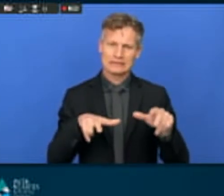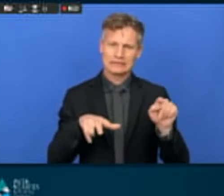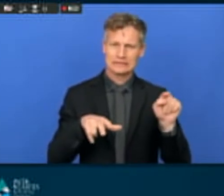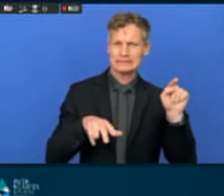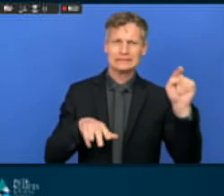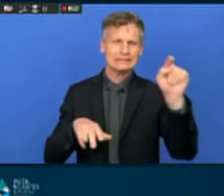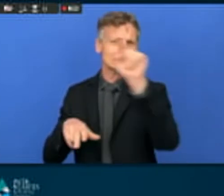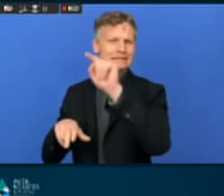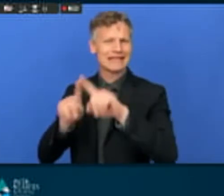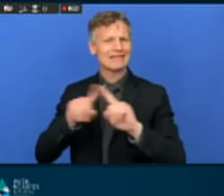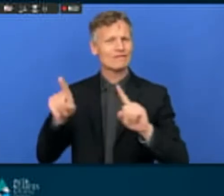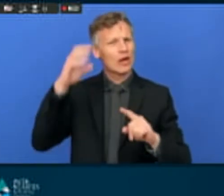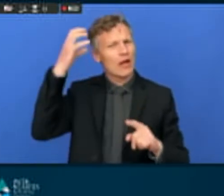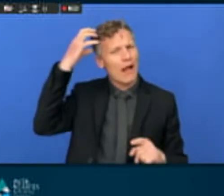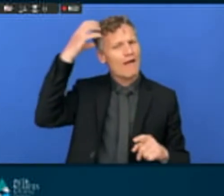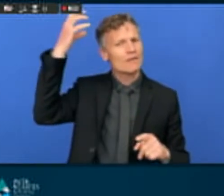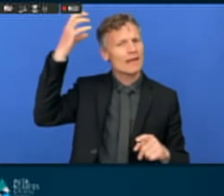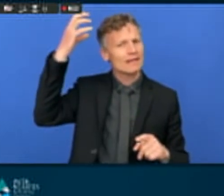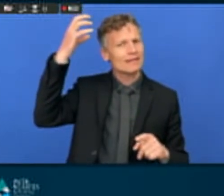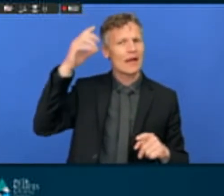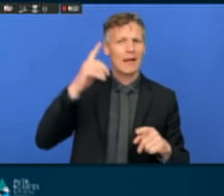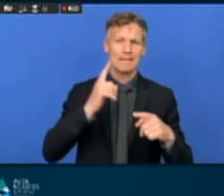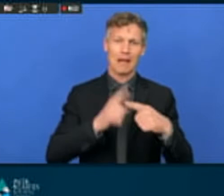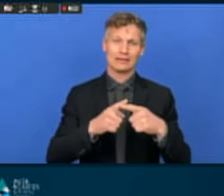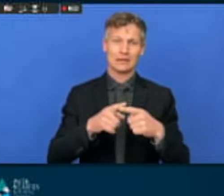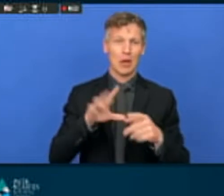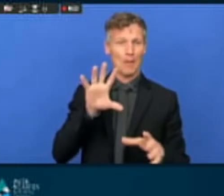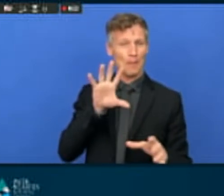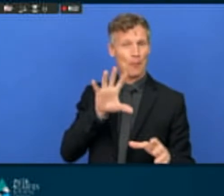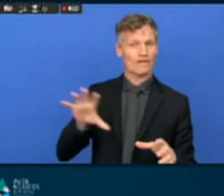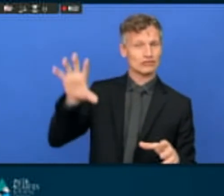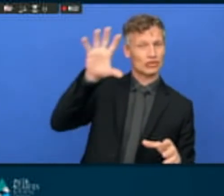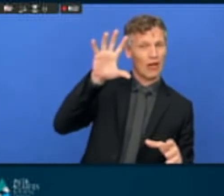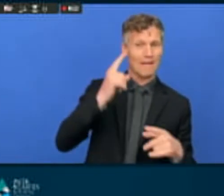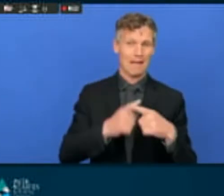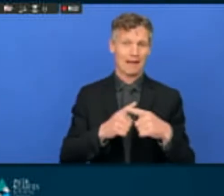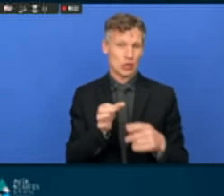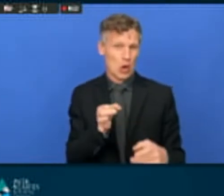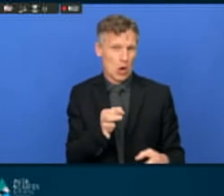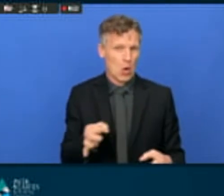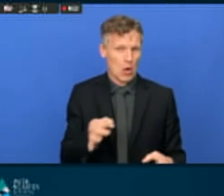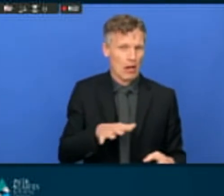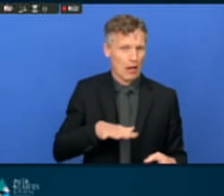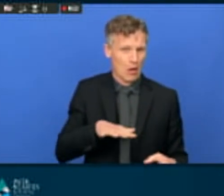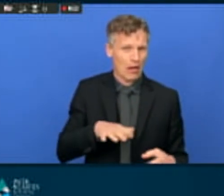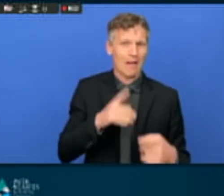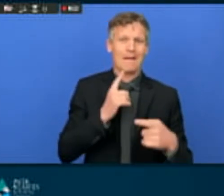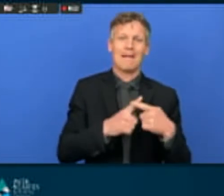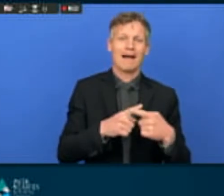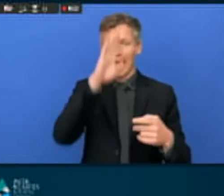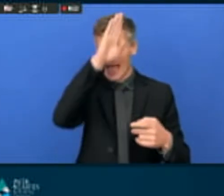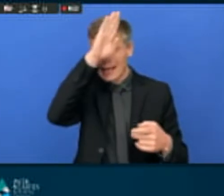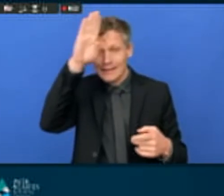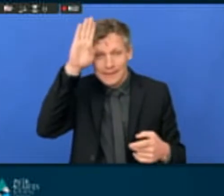national government stakeholders and provincial and local government stakeholders, civil society organizations, academia,